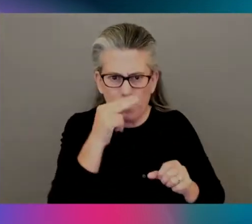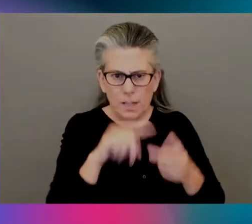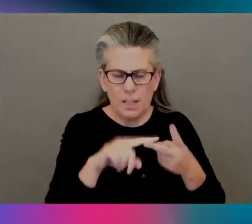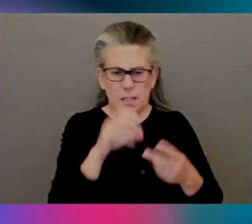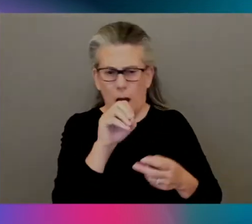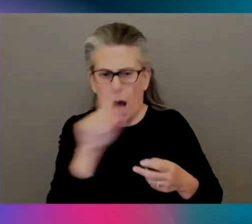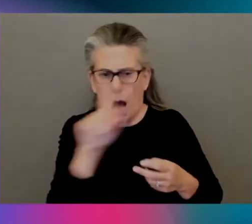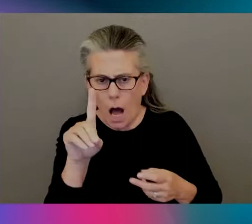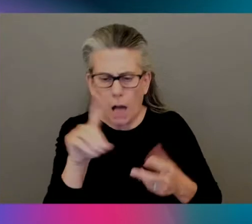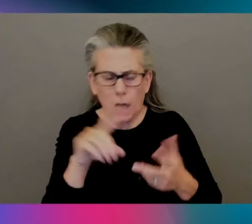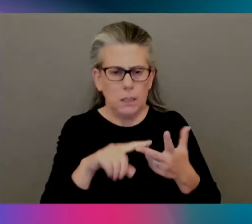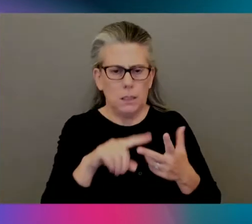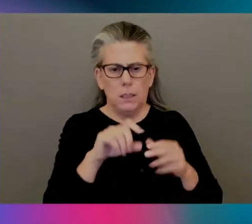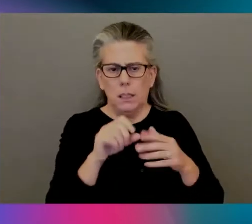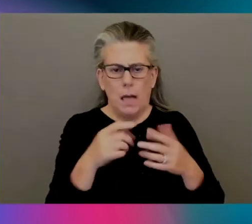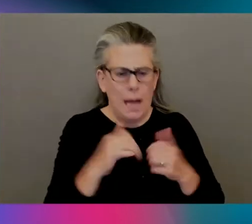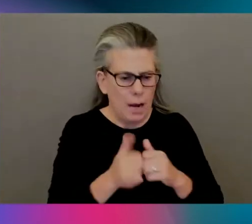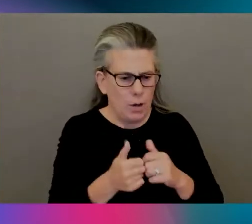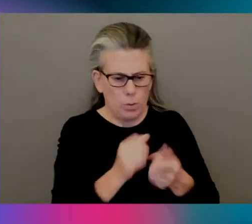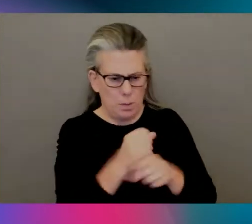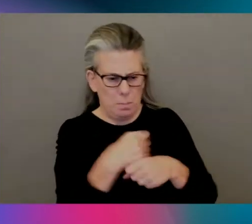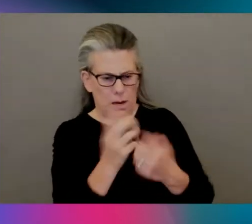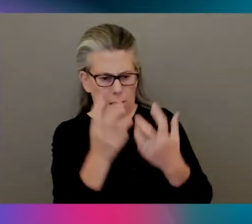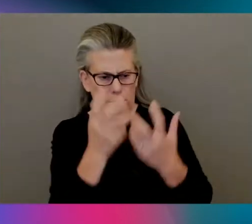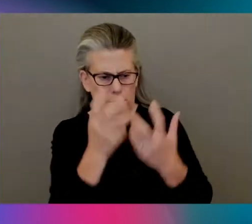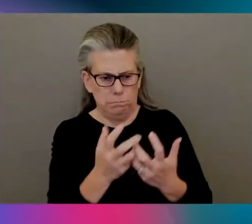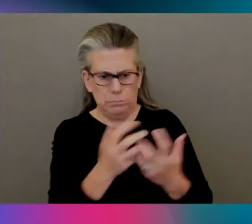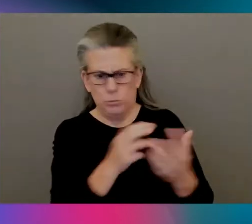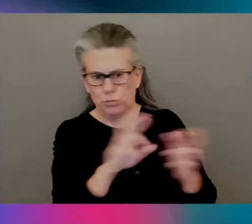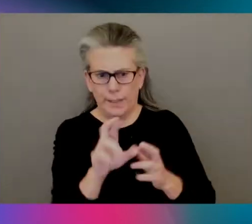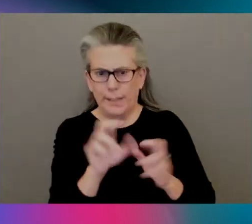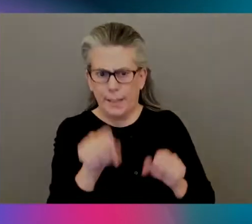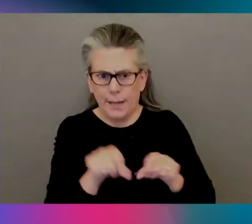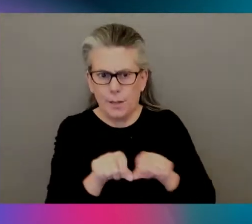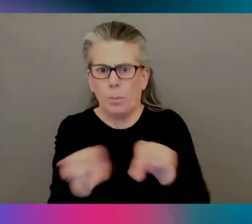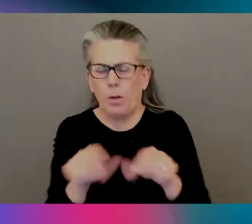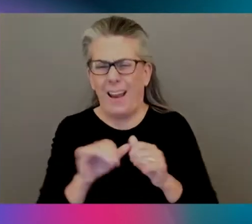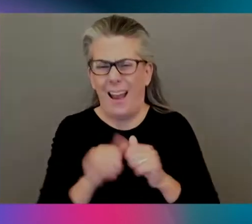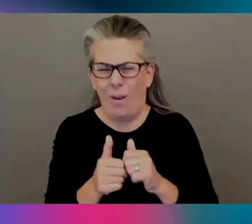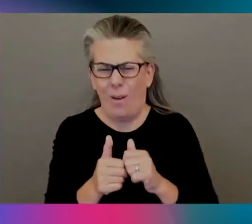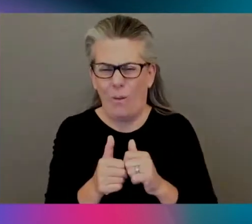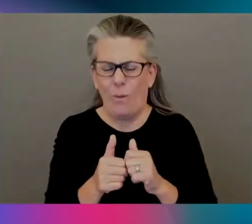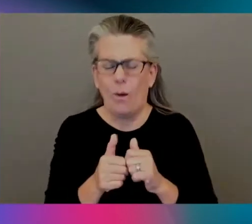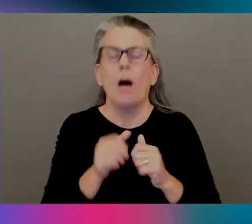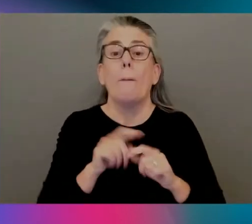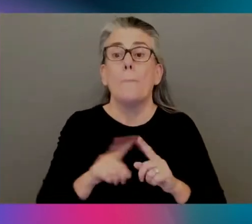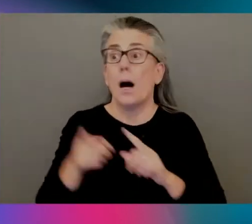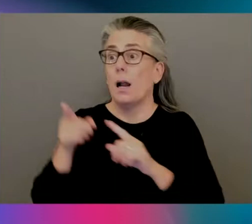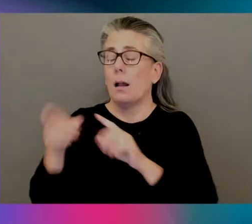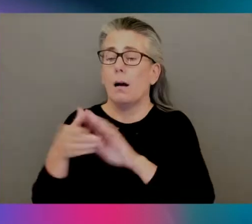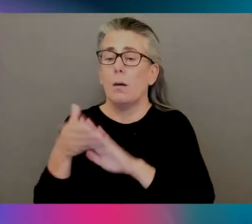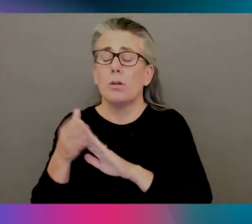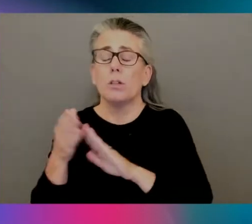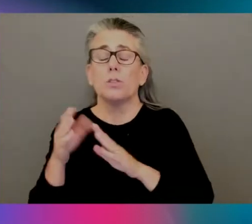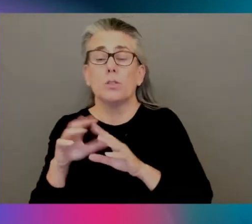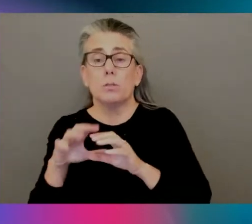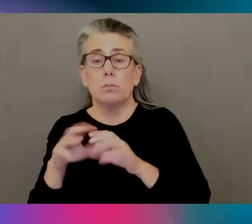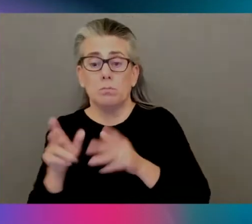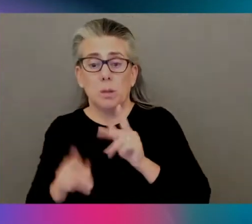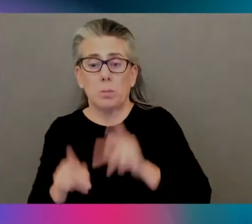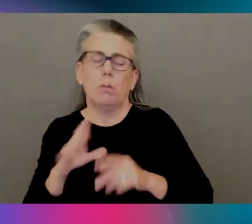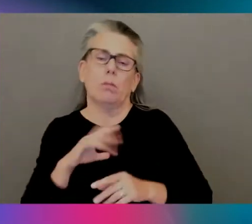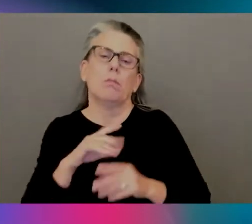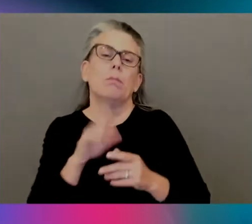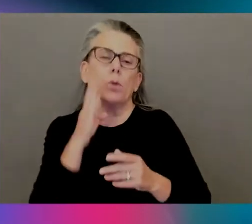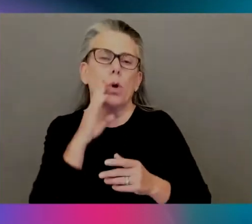service. How do we turn that into something we can deploy? But the thing is, operations folks know exactly what to do with a Docker container that's listening on a port, and so